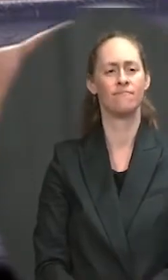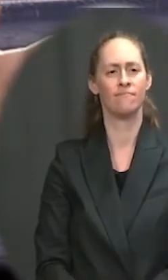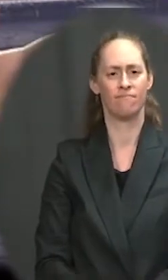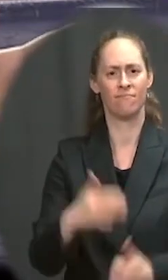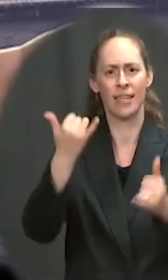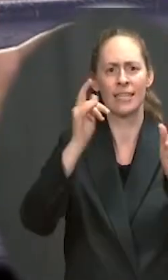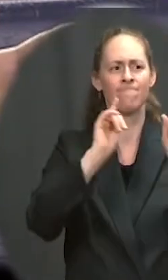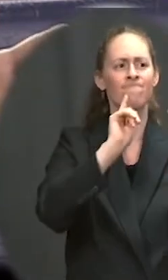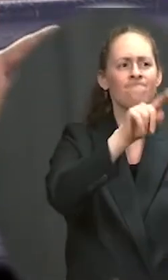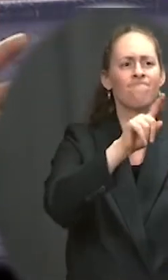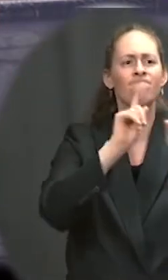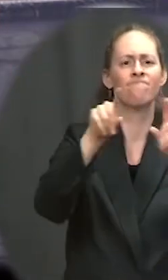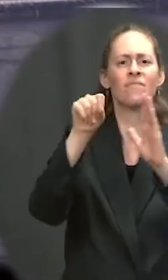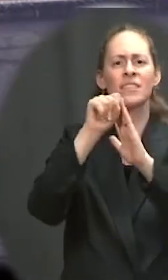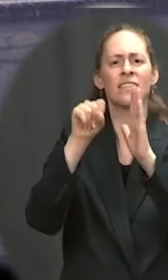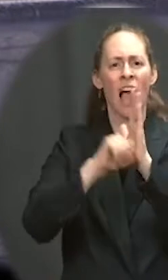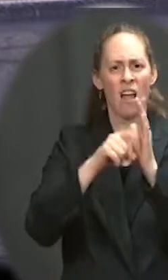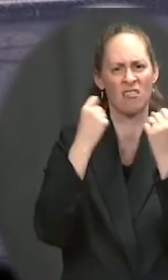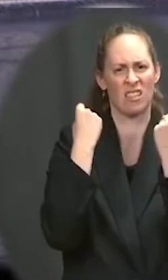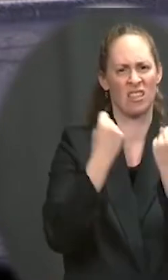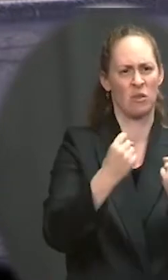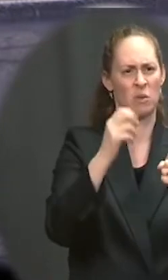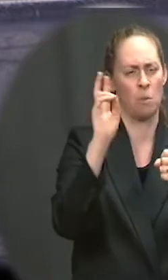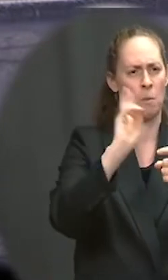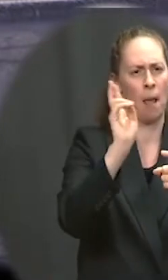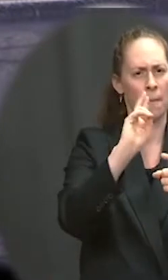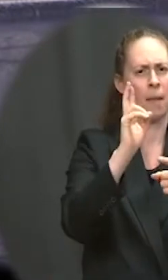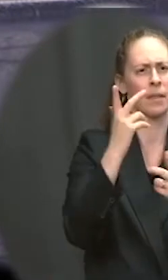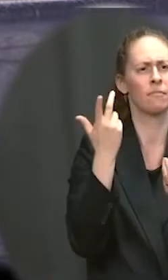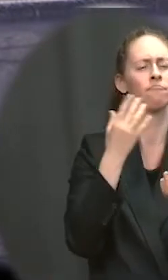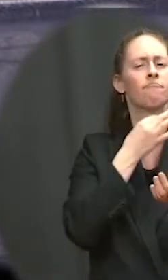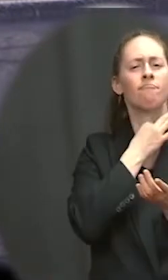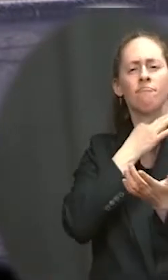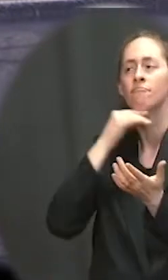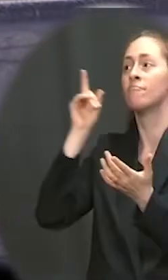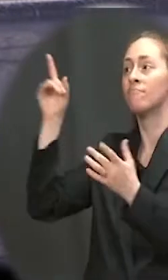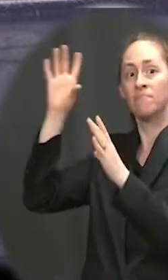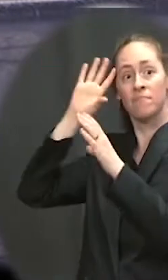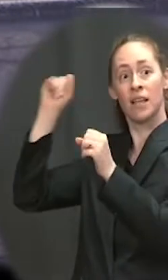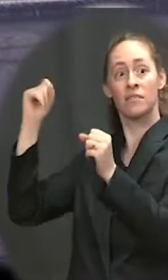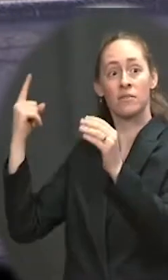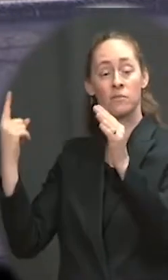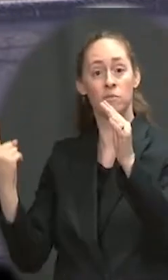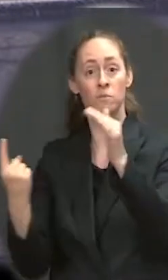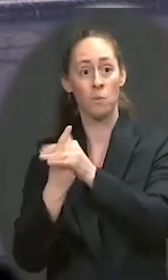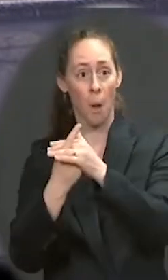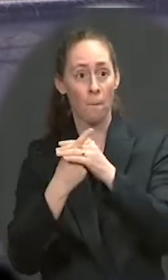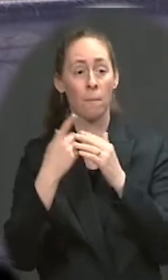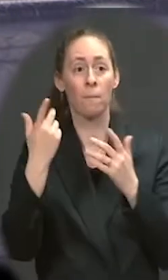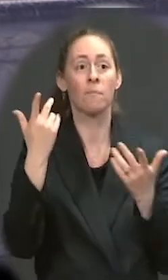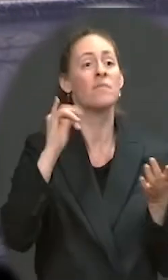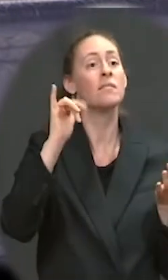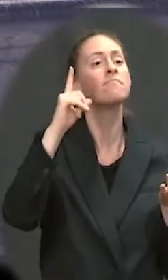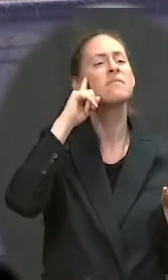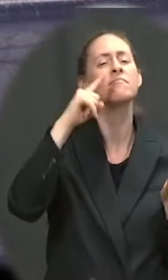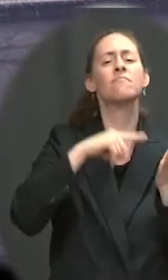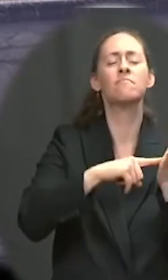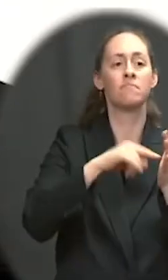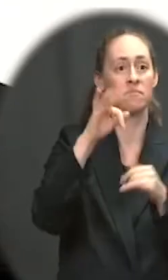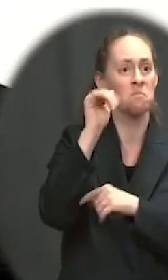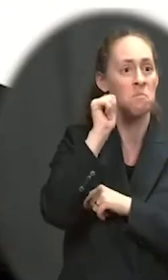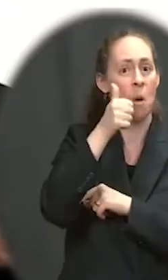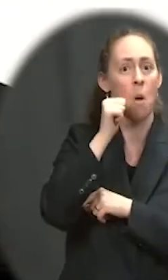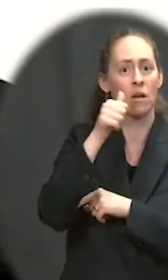takeaway that people should have when they see the president showing up, you know, deeper in Louisiana tomorrow and the issues that he wants to draw attention to?